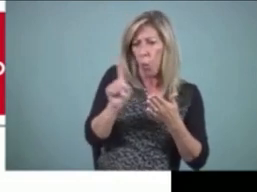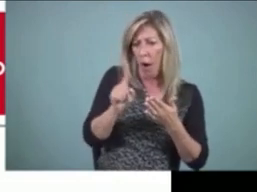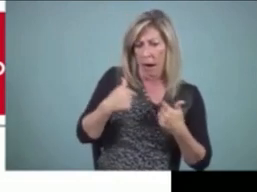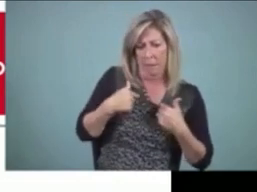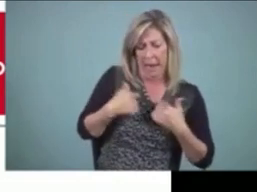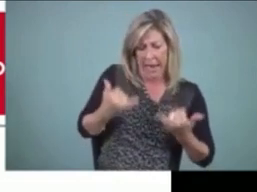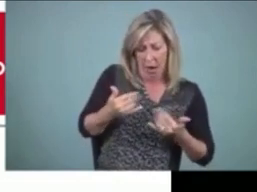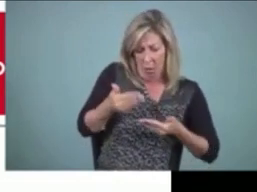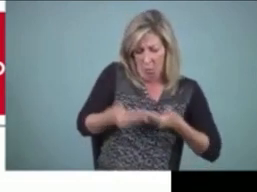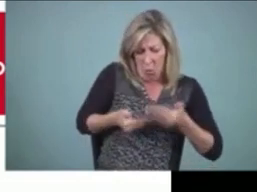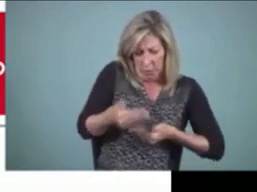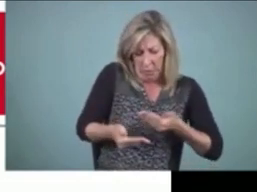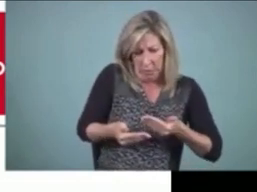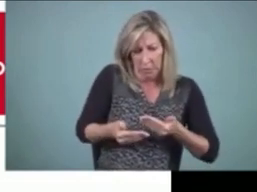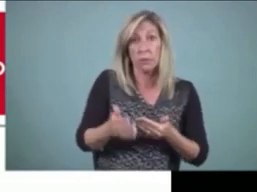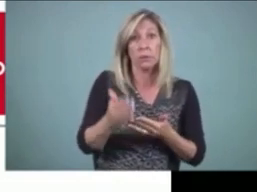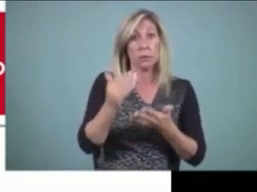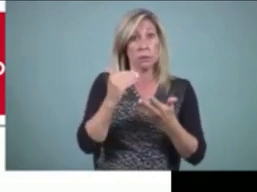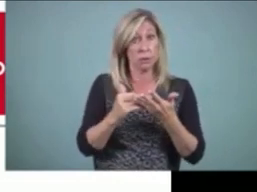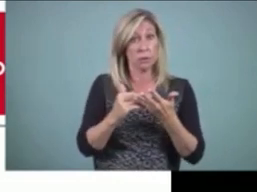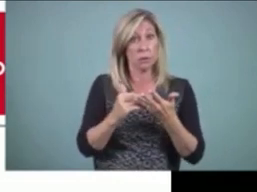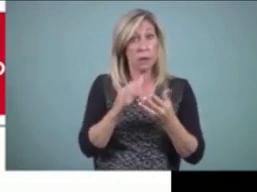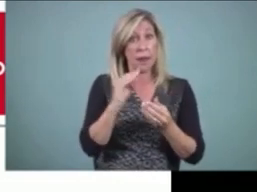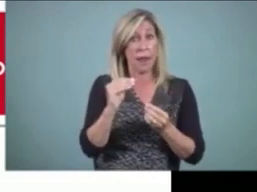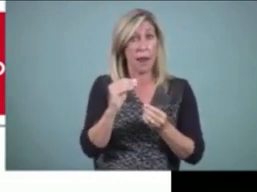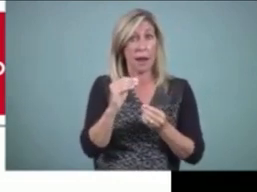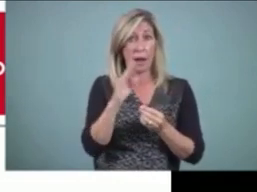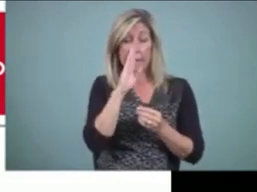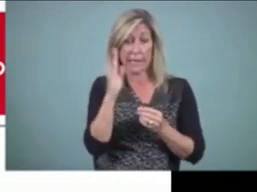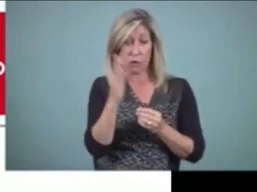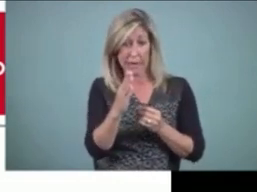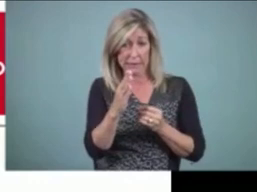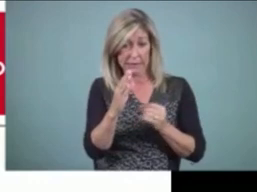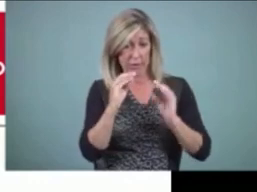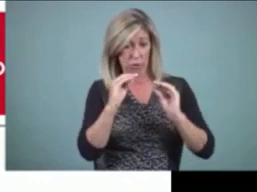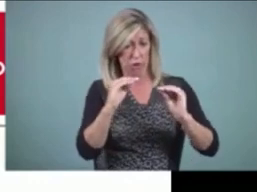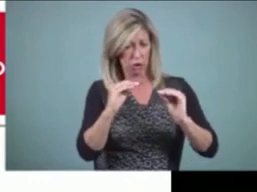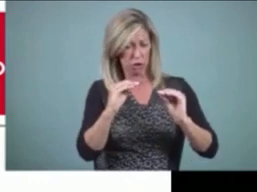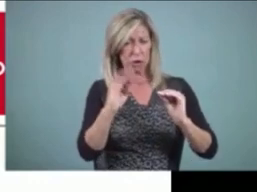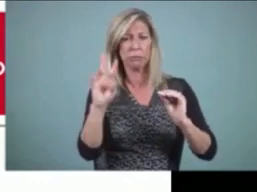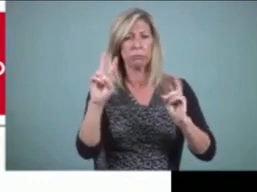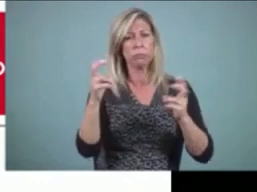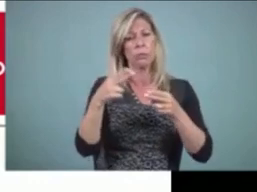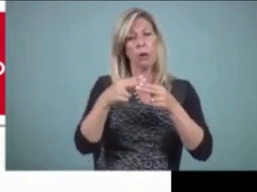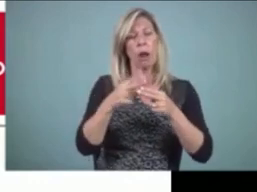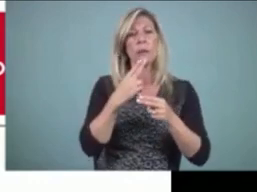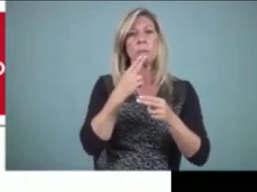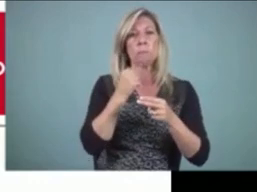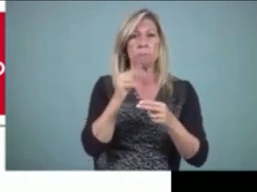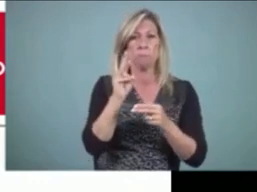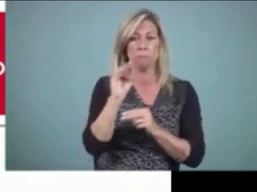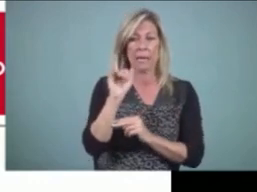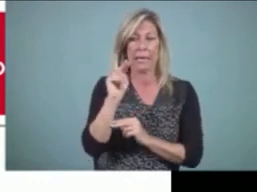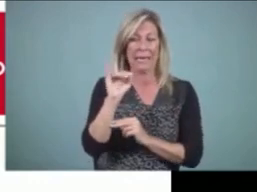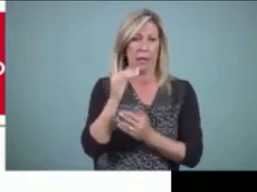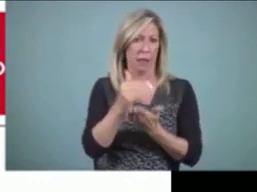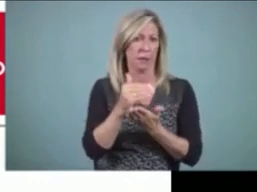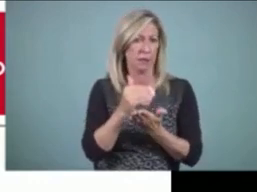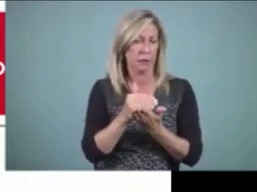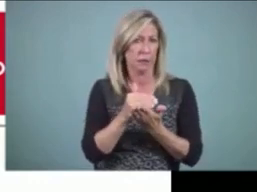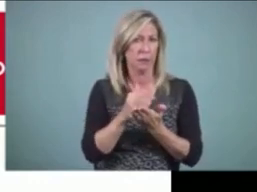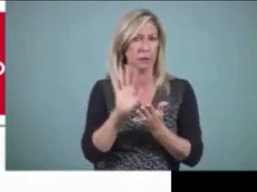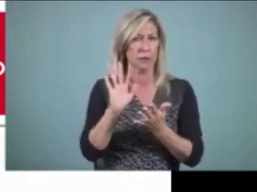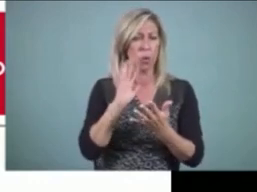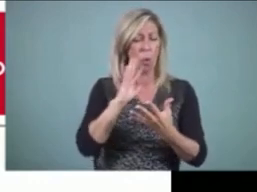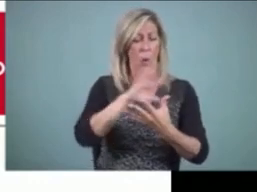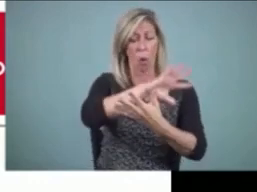writer's workshop for directed instruction that we call the mini lesson. More on all of this in a second will become clearer when you see the video clip.